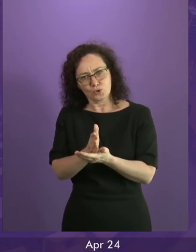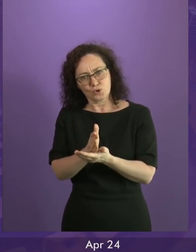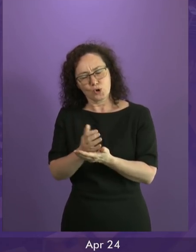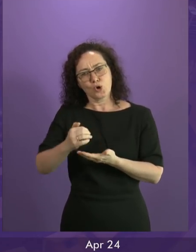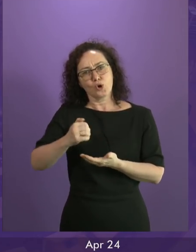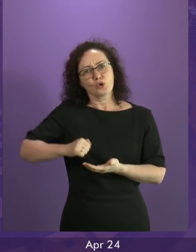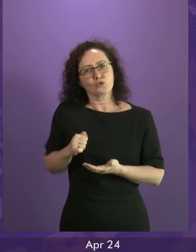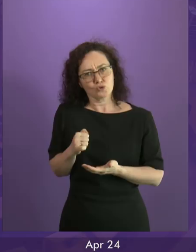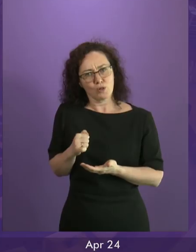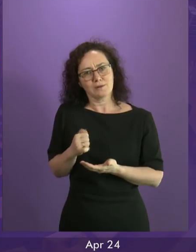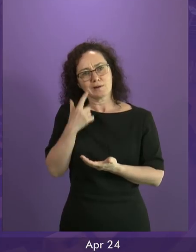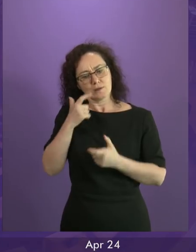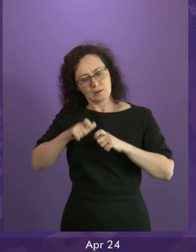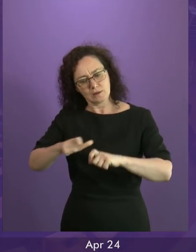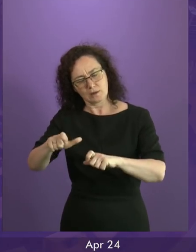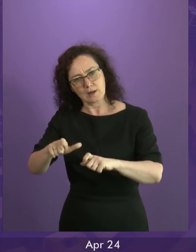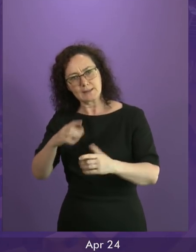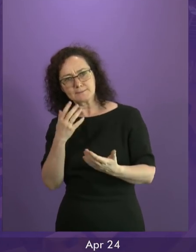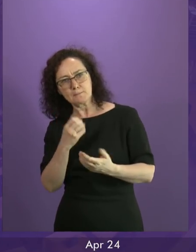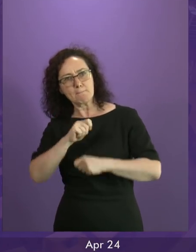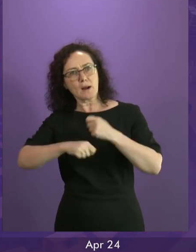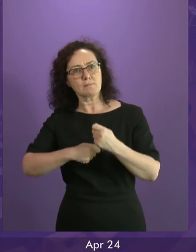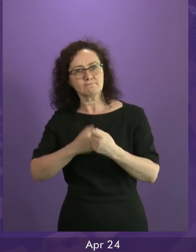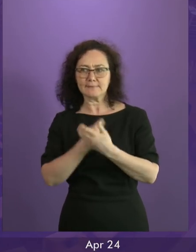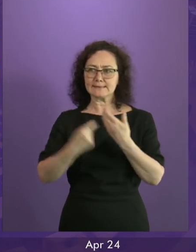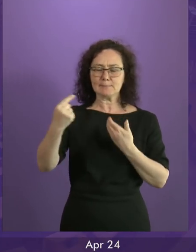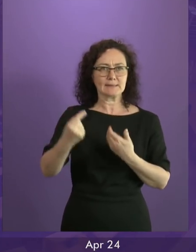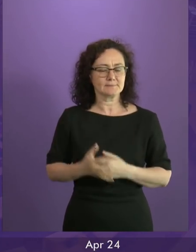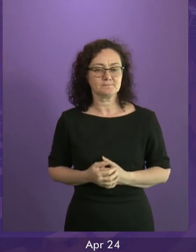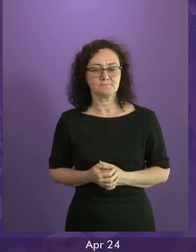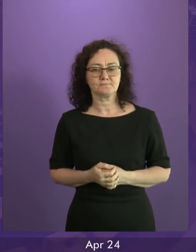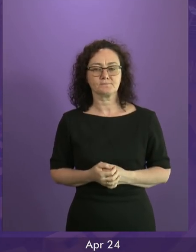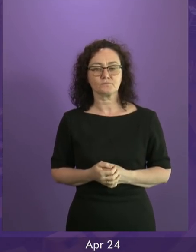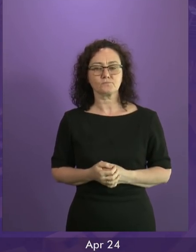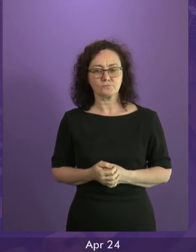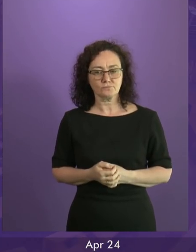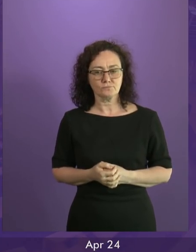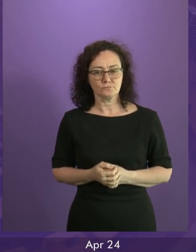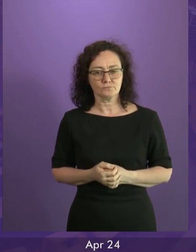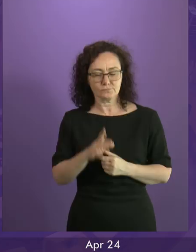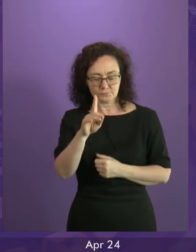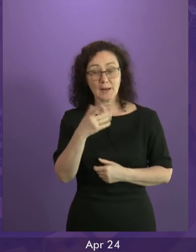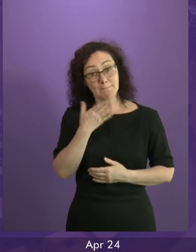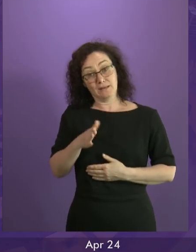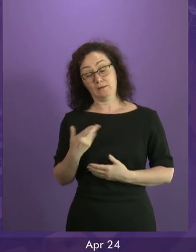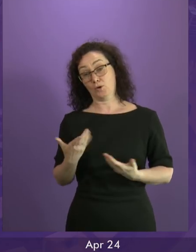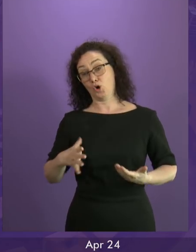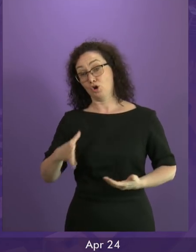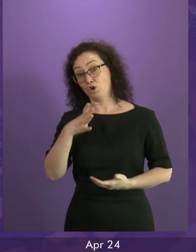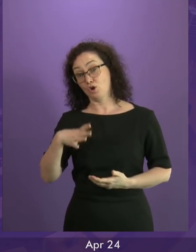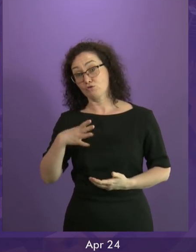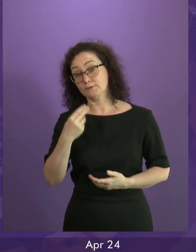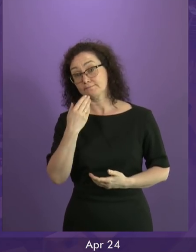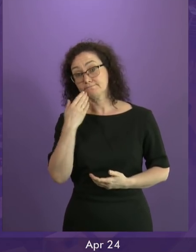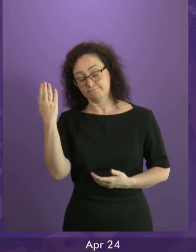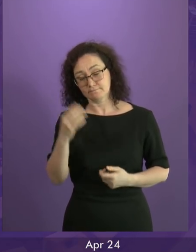an independent sovereign state? First Minister. Well, I've set those steps out in my statement today. We will introduce legislation to protect